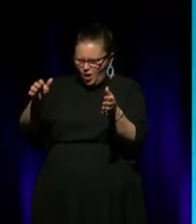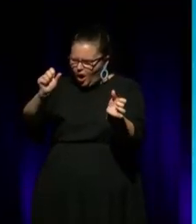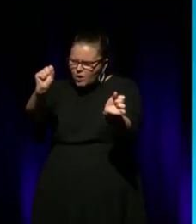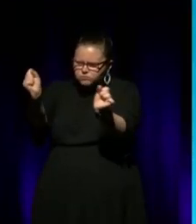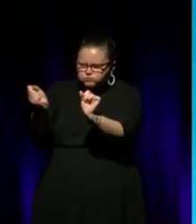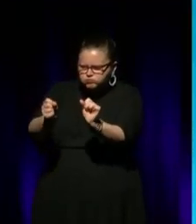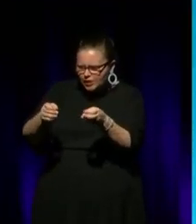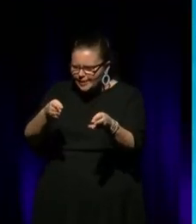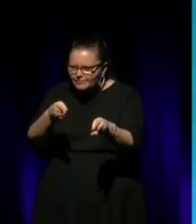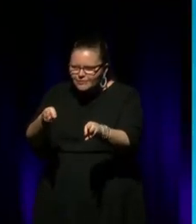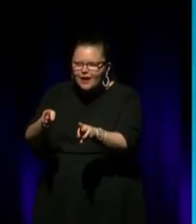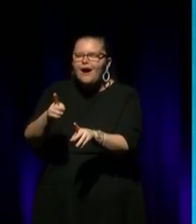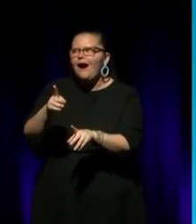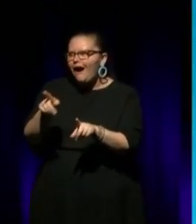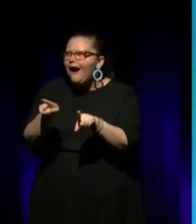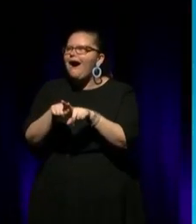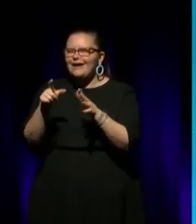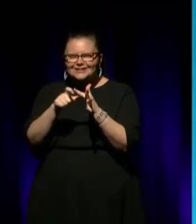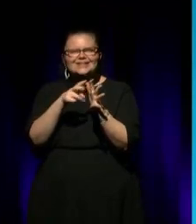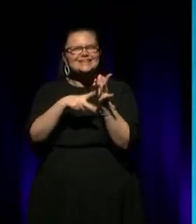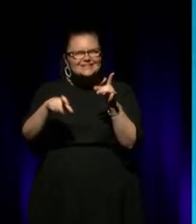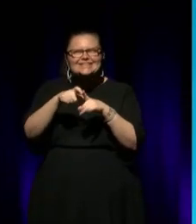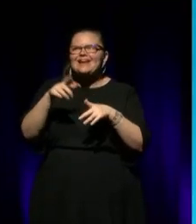that must come from those days of David dressing me in drag.